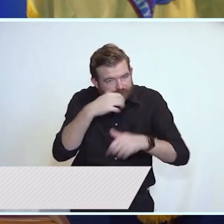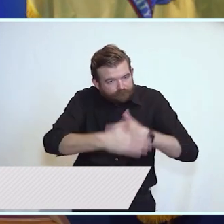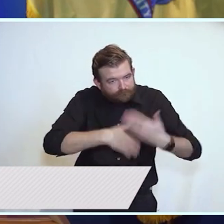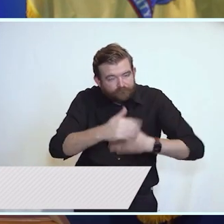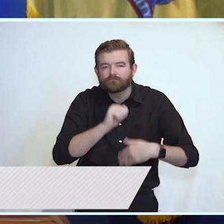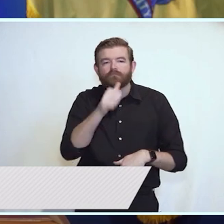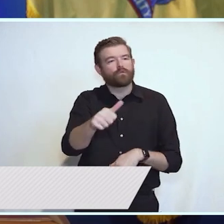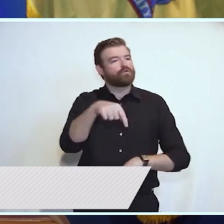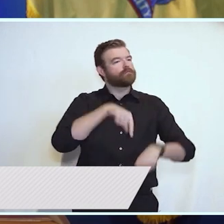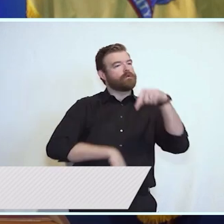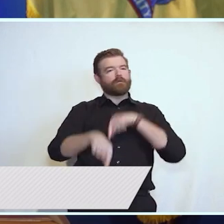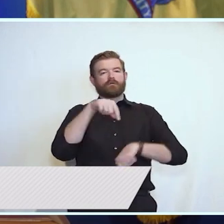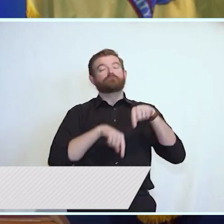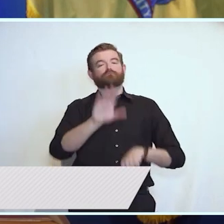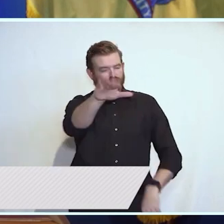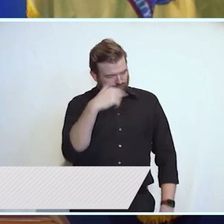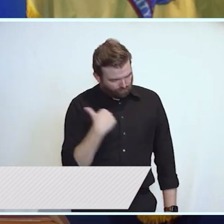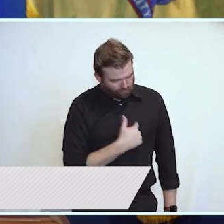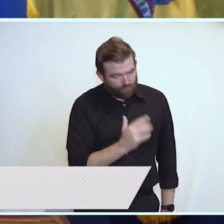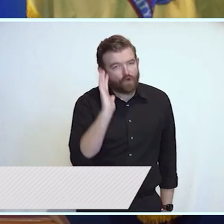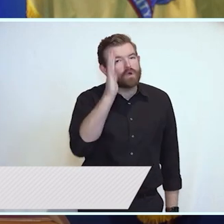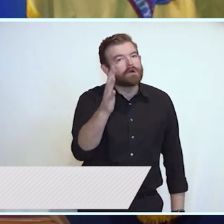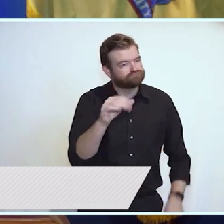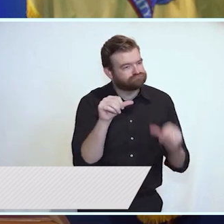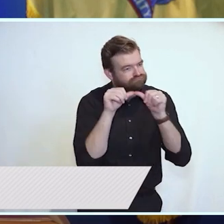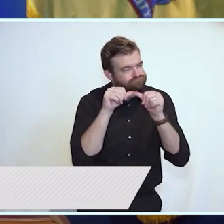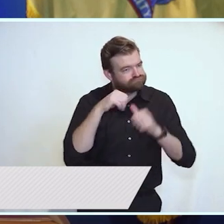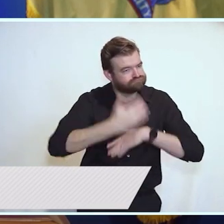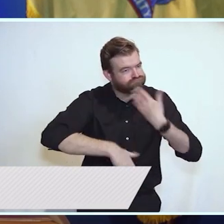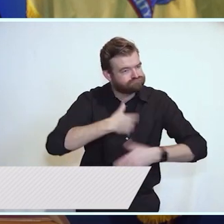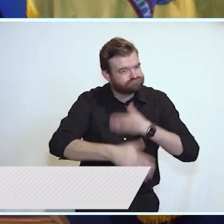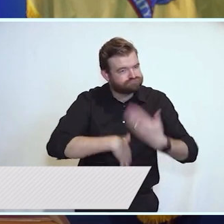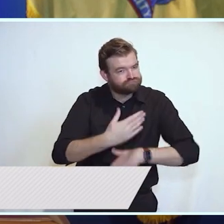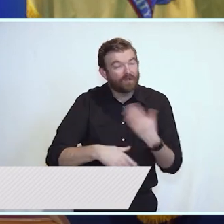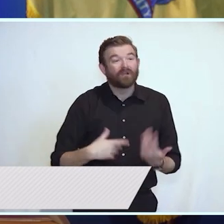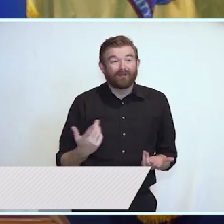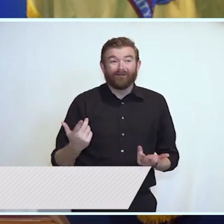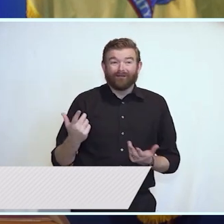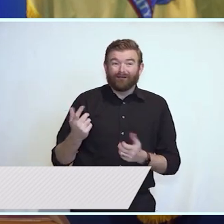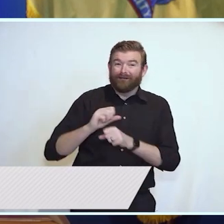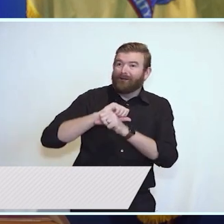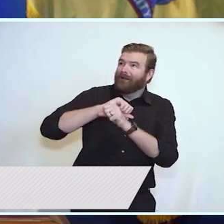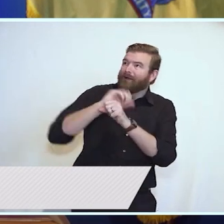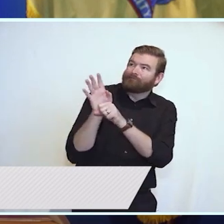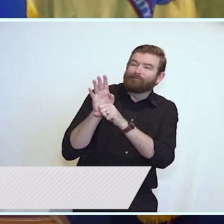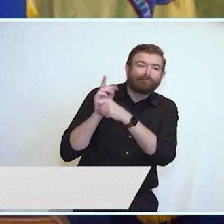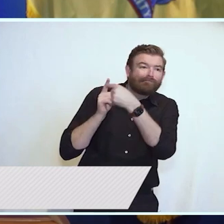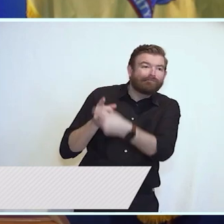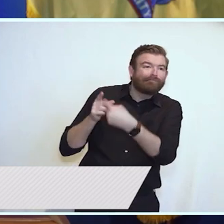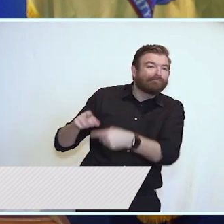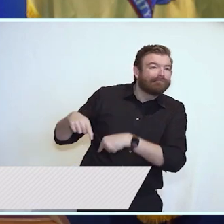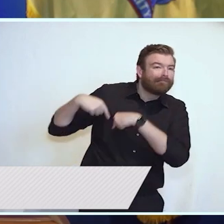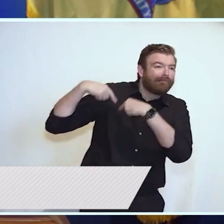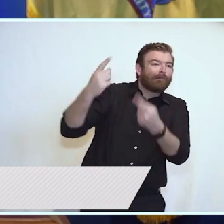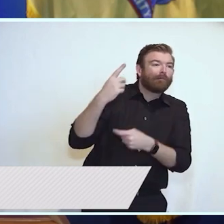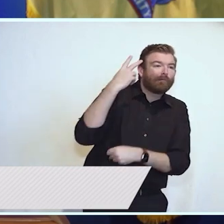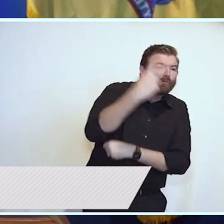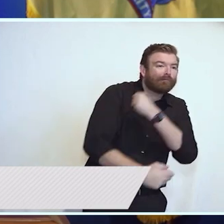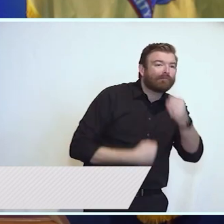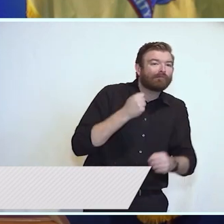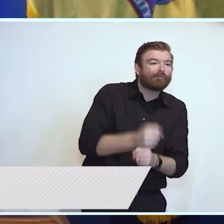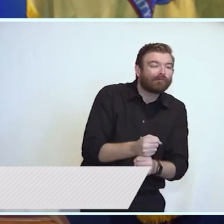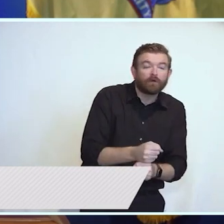And we will do just that. Even with the pandemic hanging over our work across the past two years,